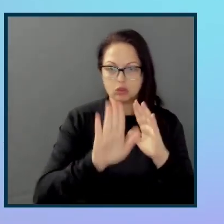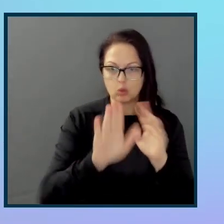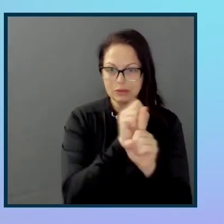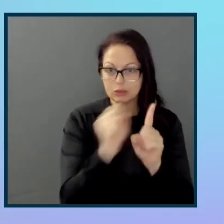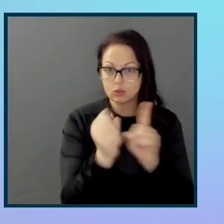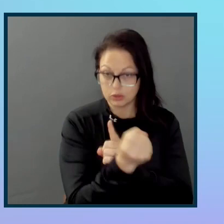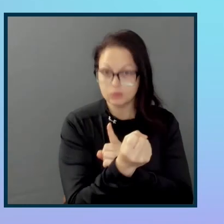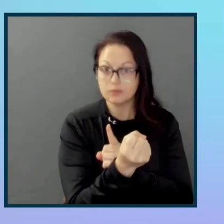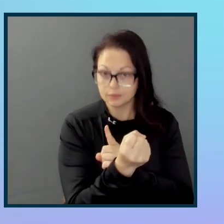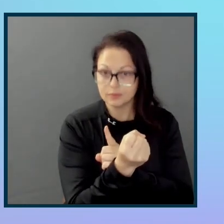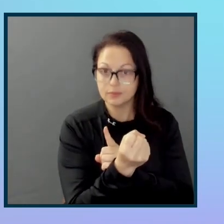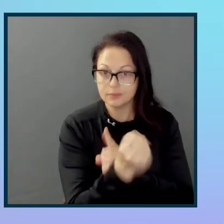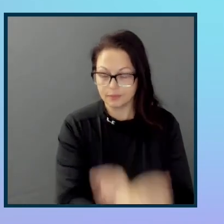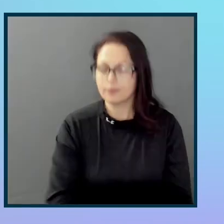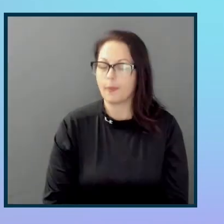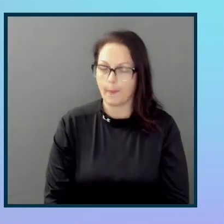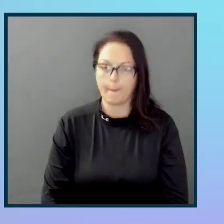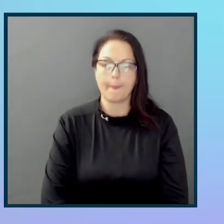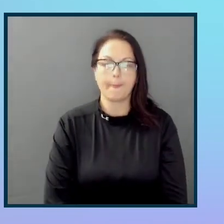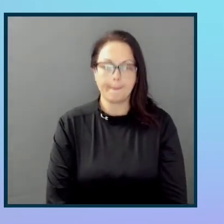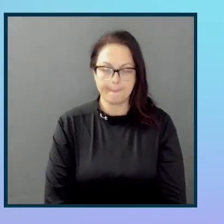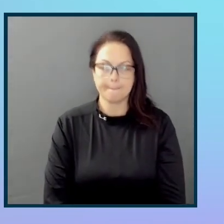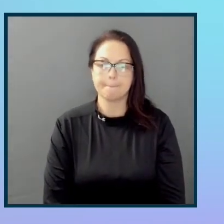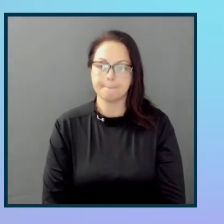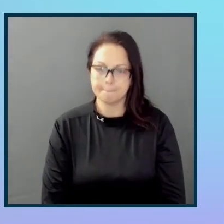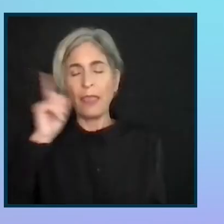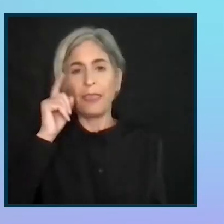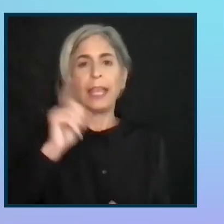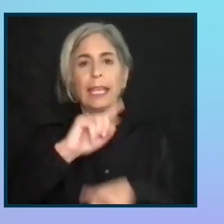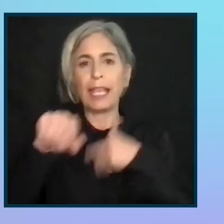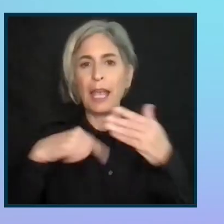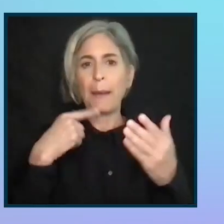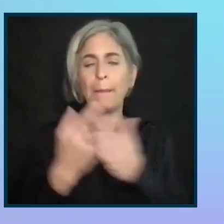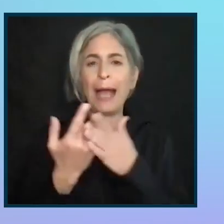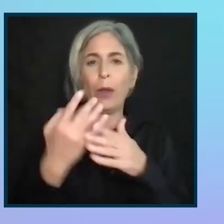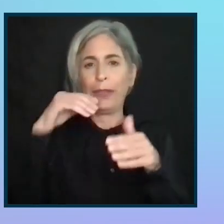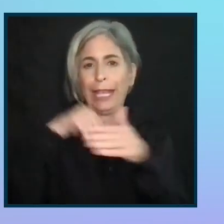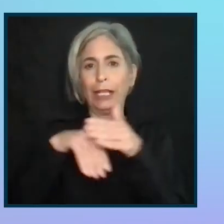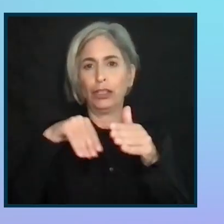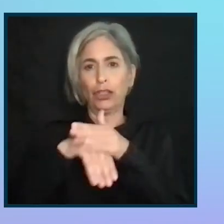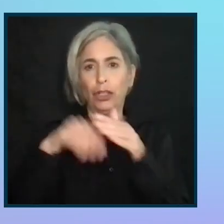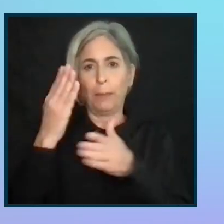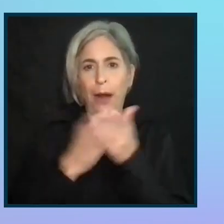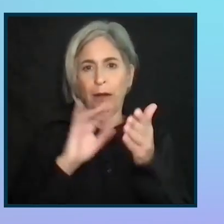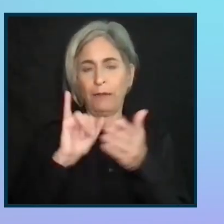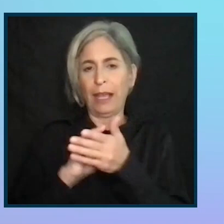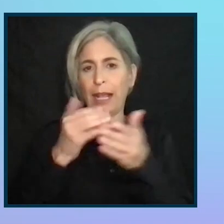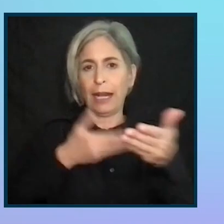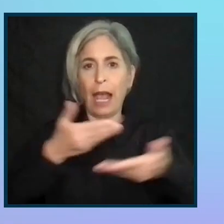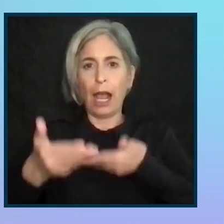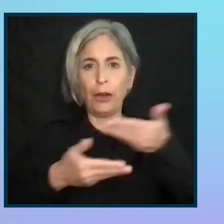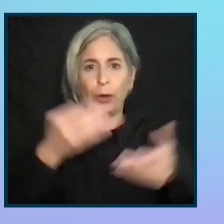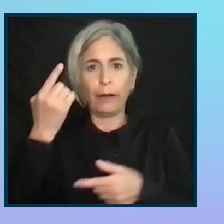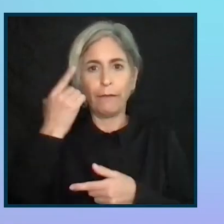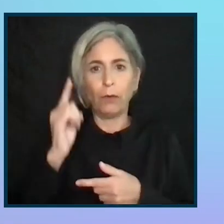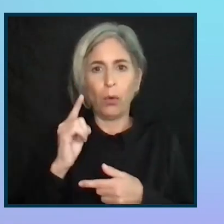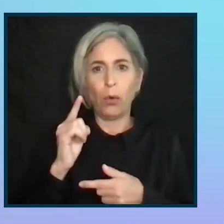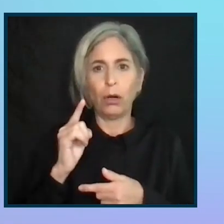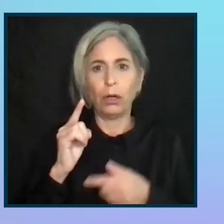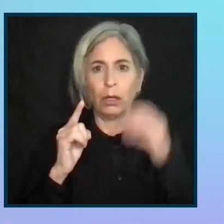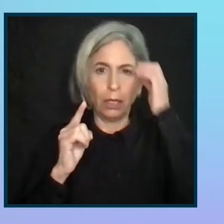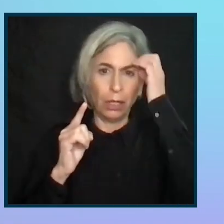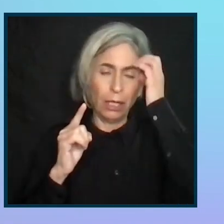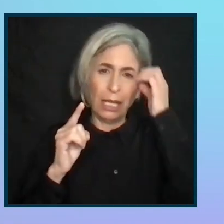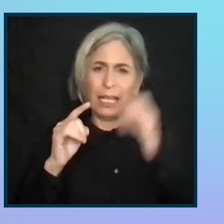That's a great point. And in thinking about the internal side of that and hiring for a central ally